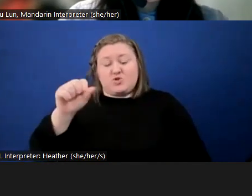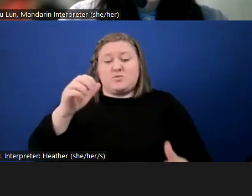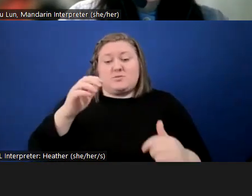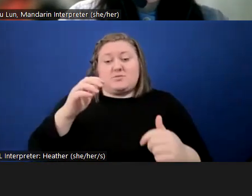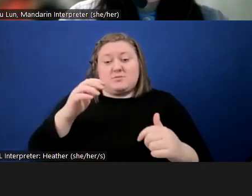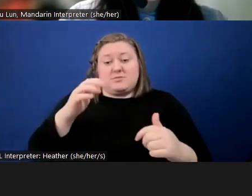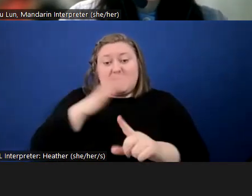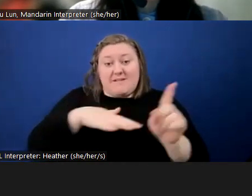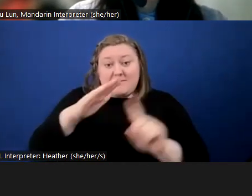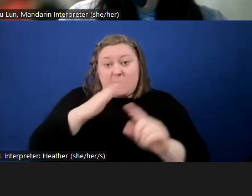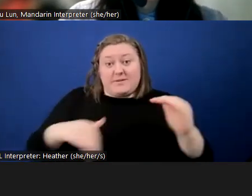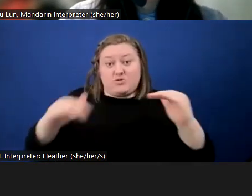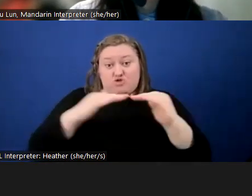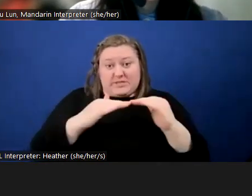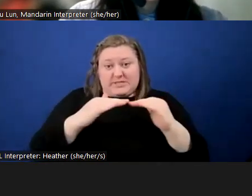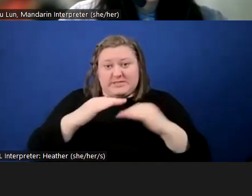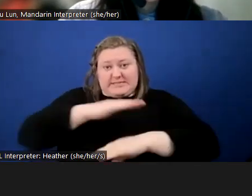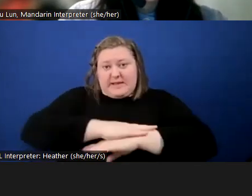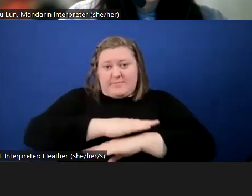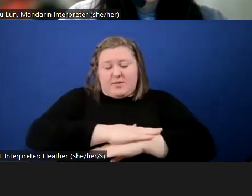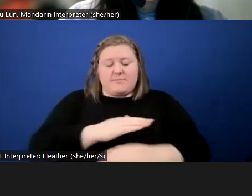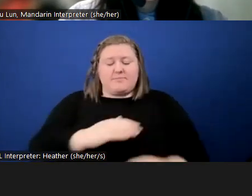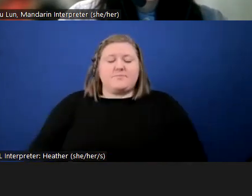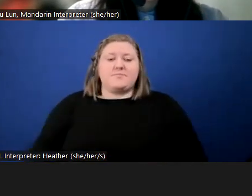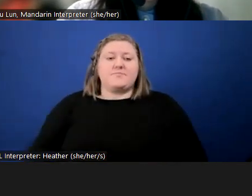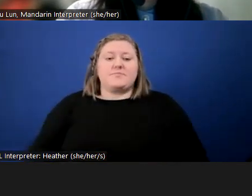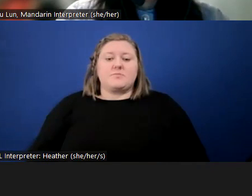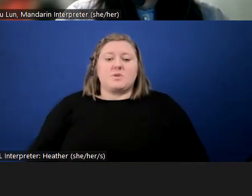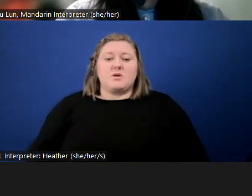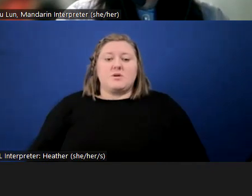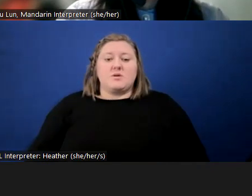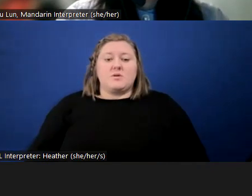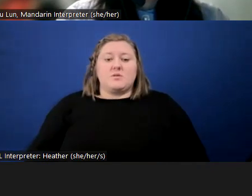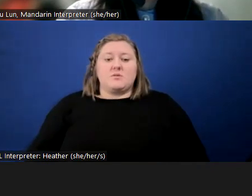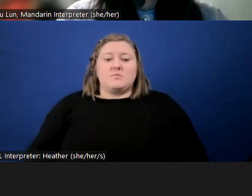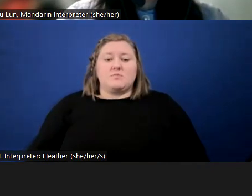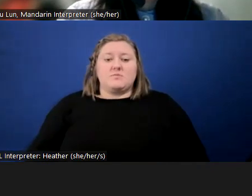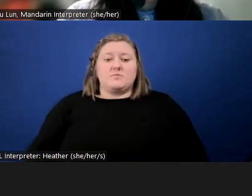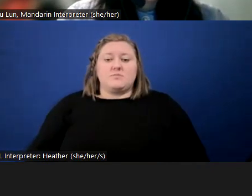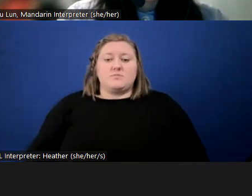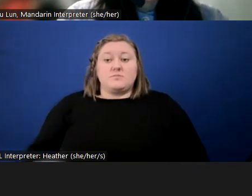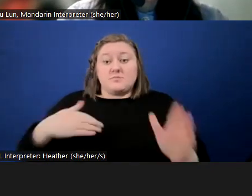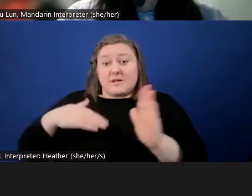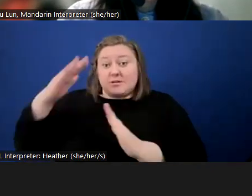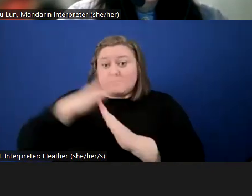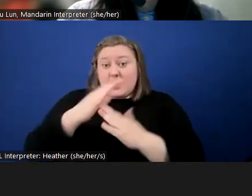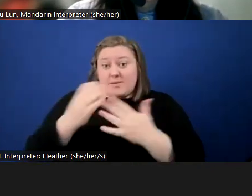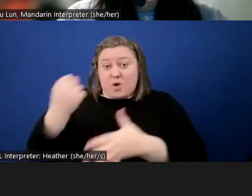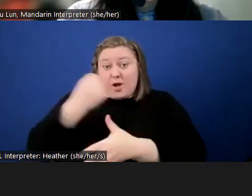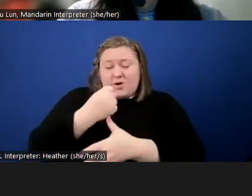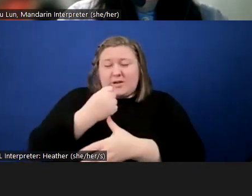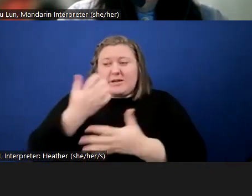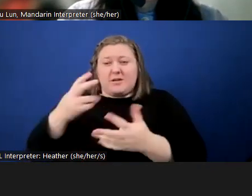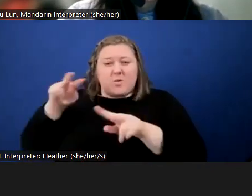First, a key priority, at least from Conservation Law Foundation's